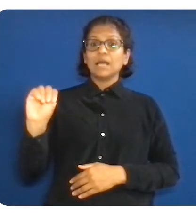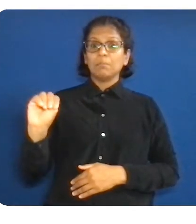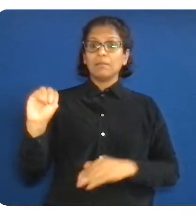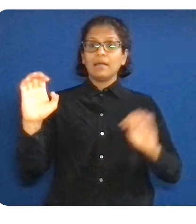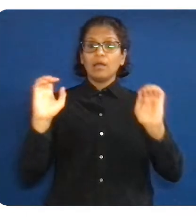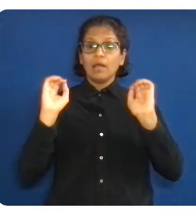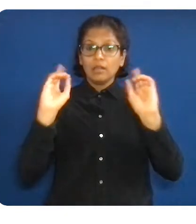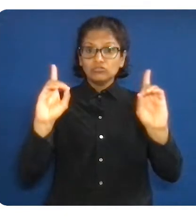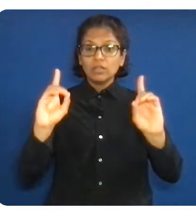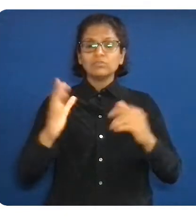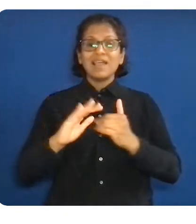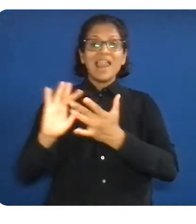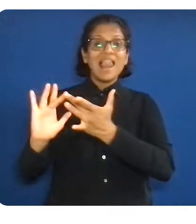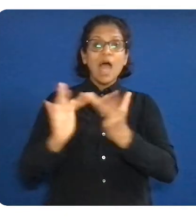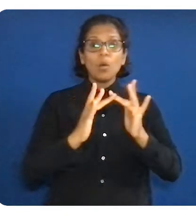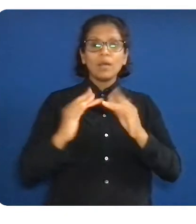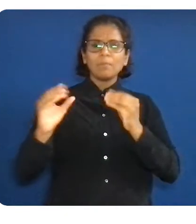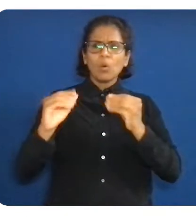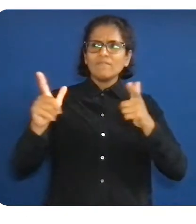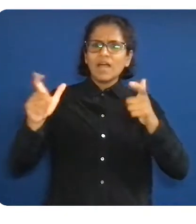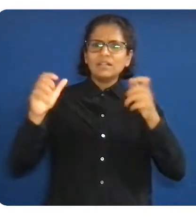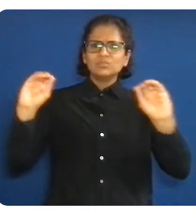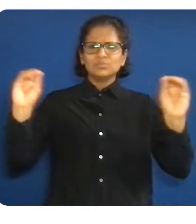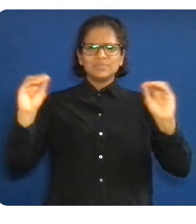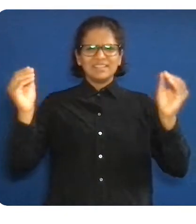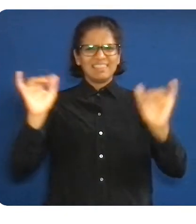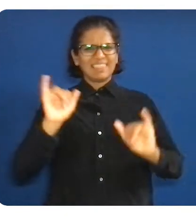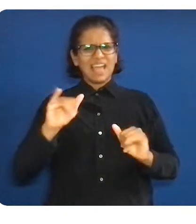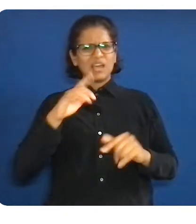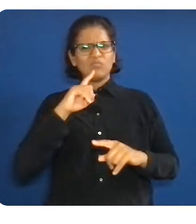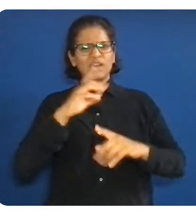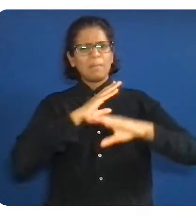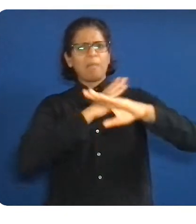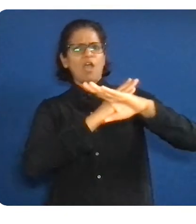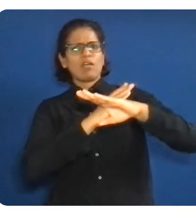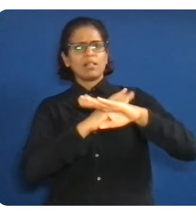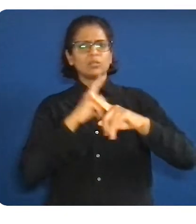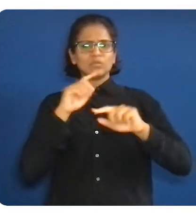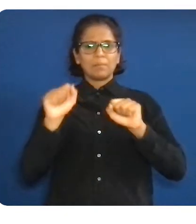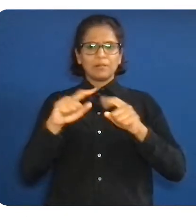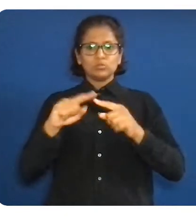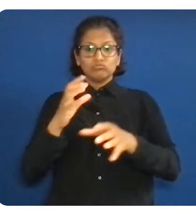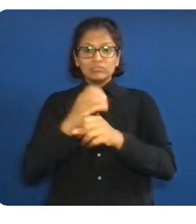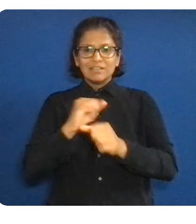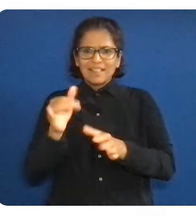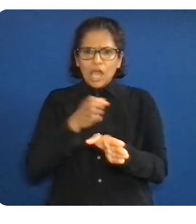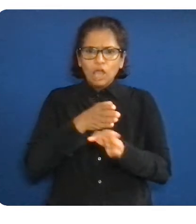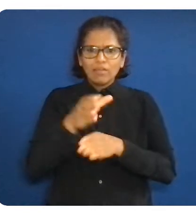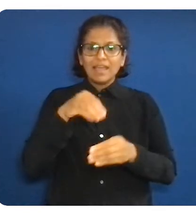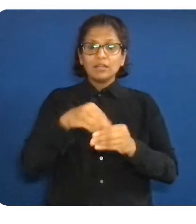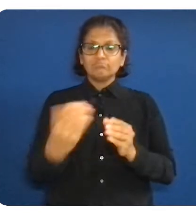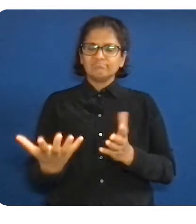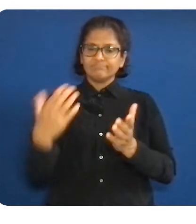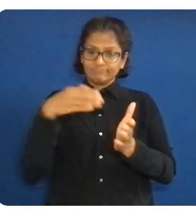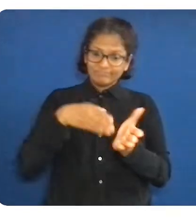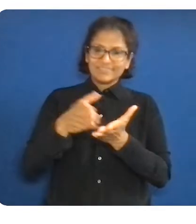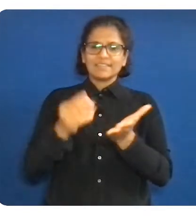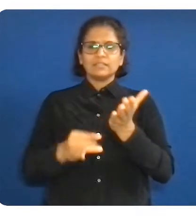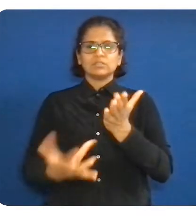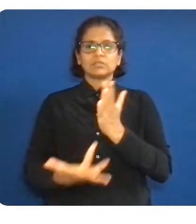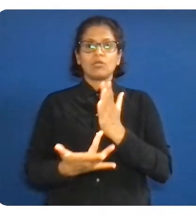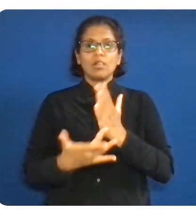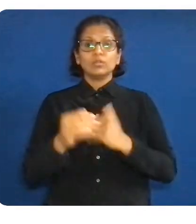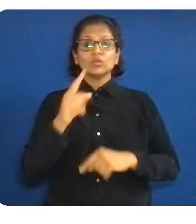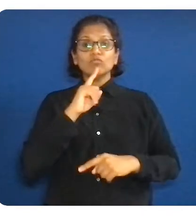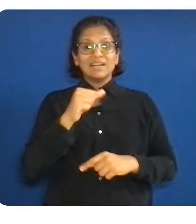many who do navigate the pathway, we've seen how the weight of inequality can foster a sense of imposter syndrome